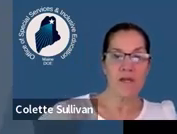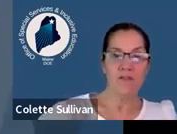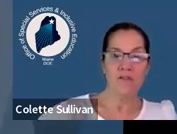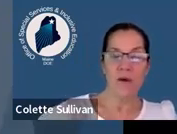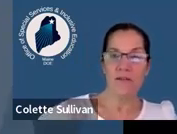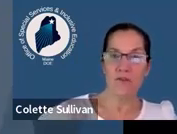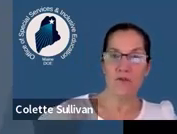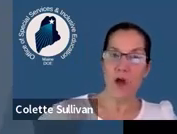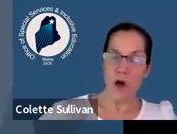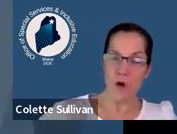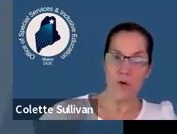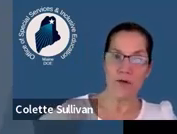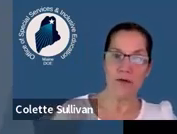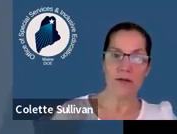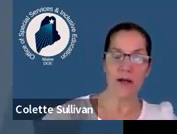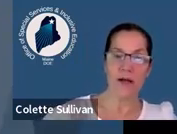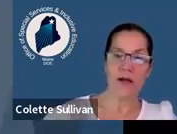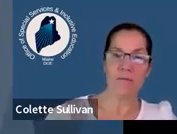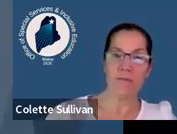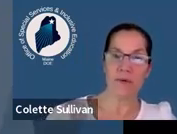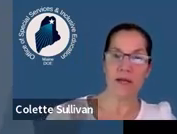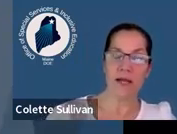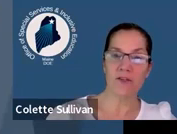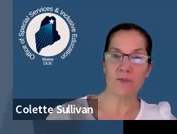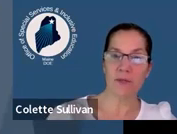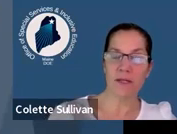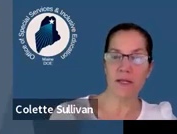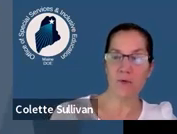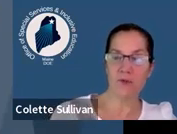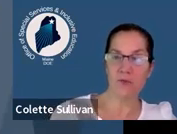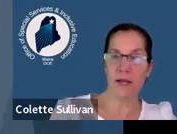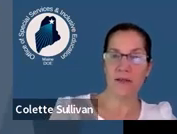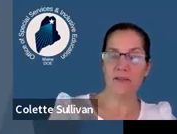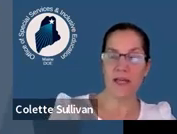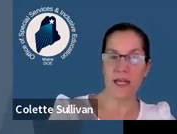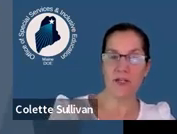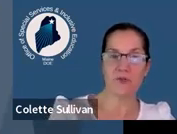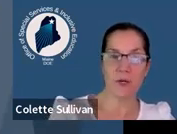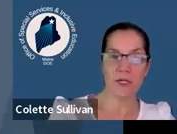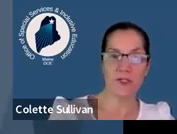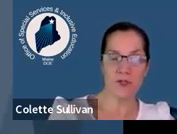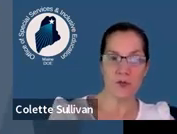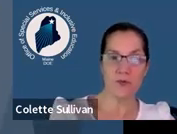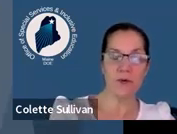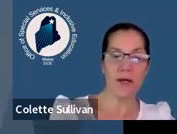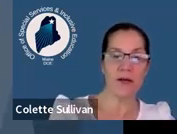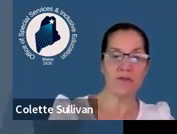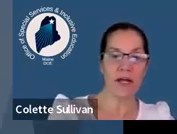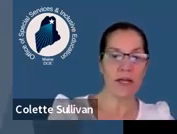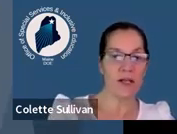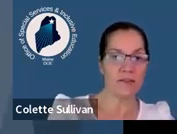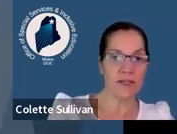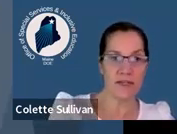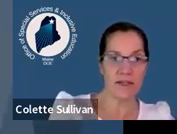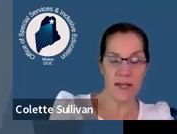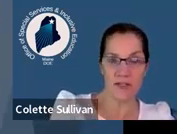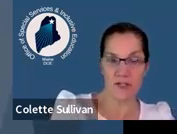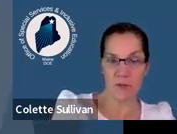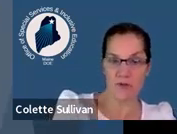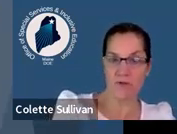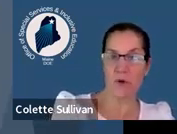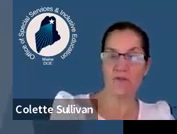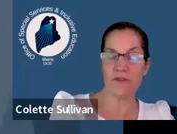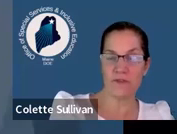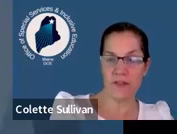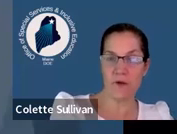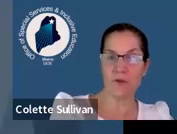So, as you know, eligibility was raised to age 22 via LD-98,